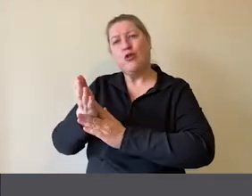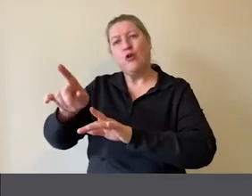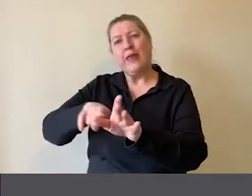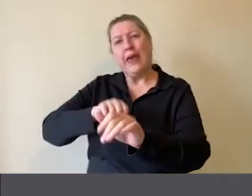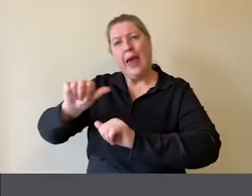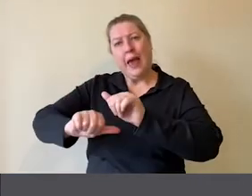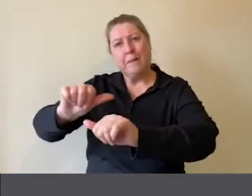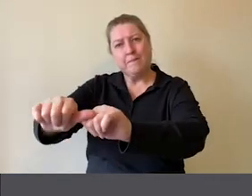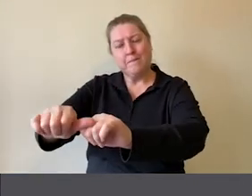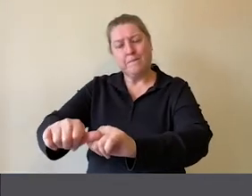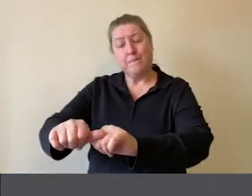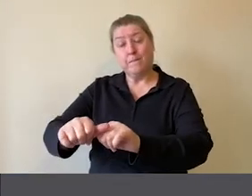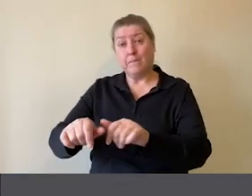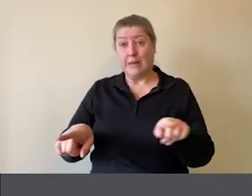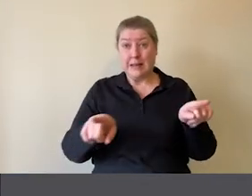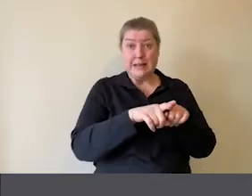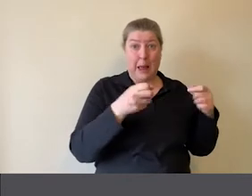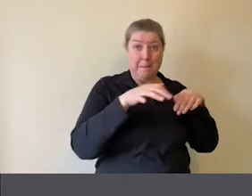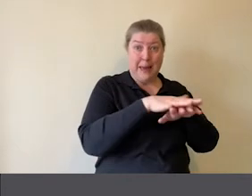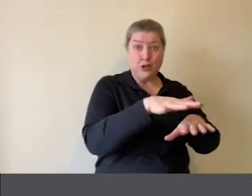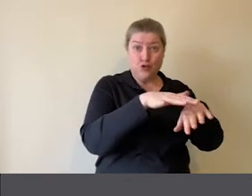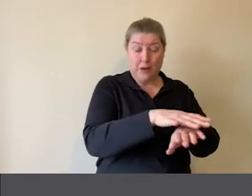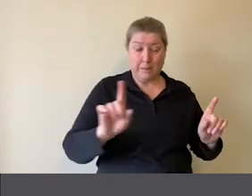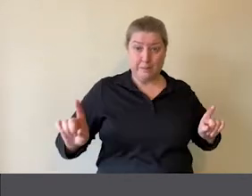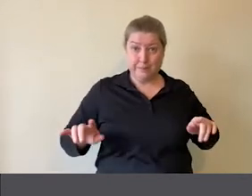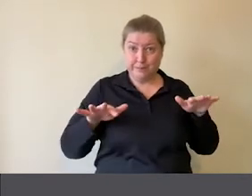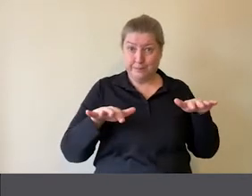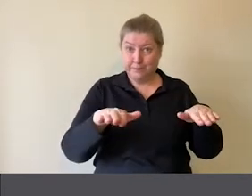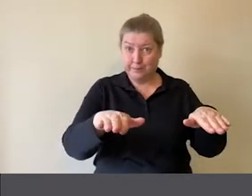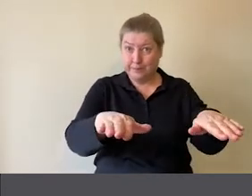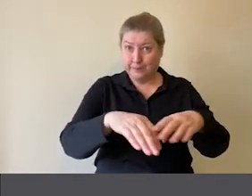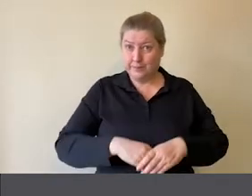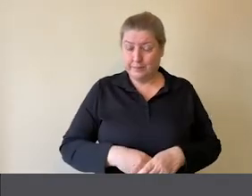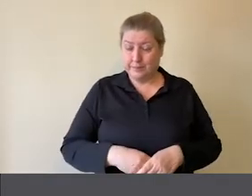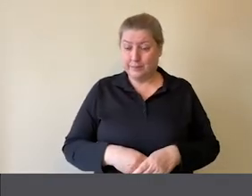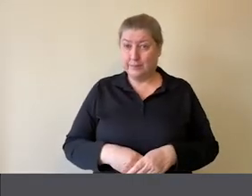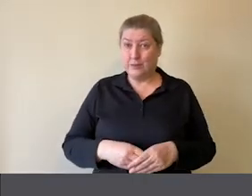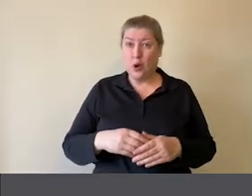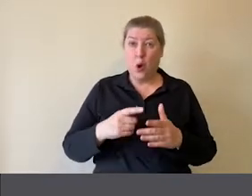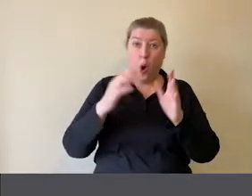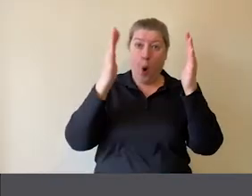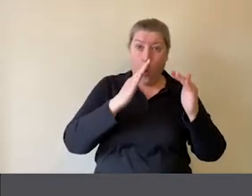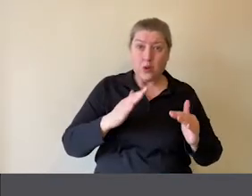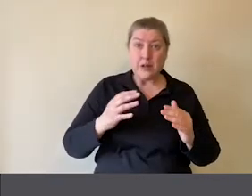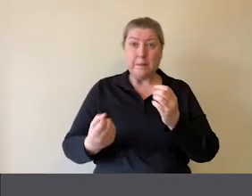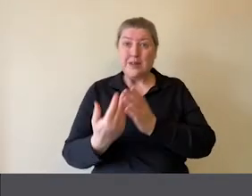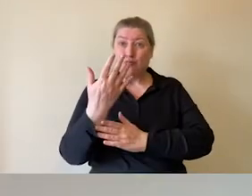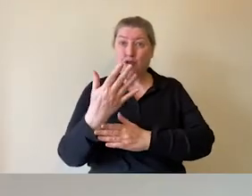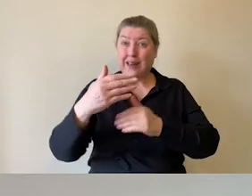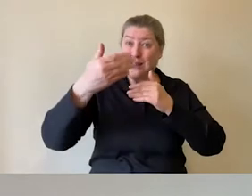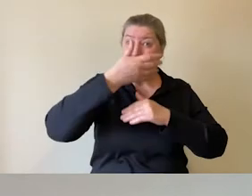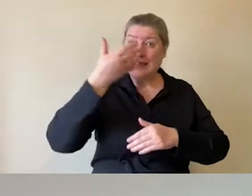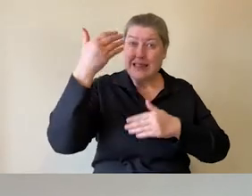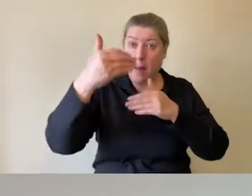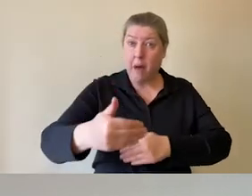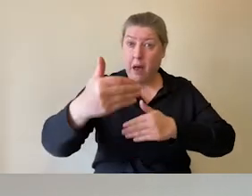alongside our mainstream workshops. They are delivered in the autumn, spring and summer term and are bookable in